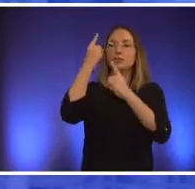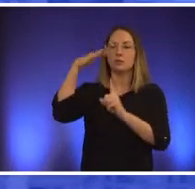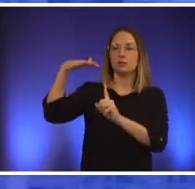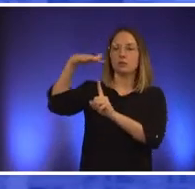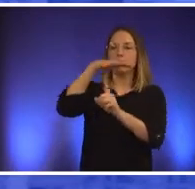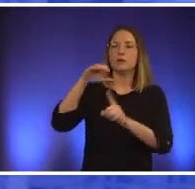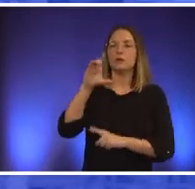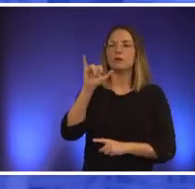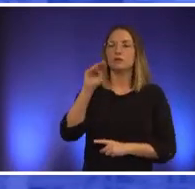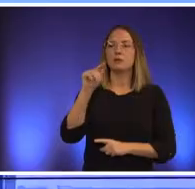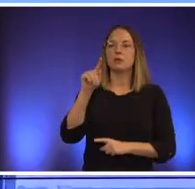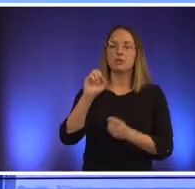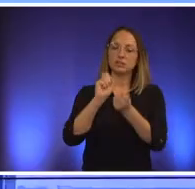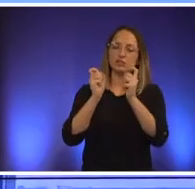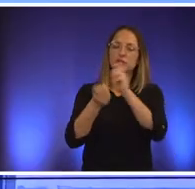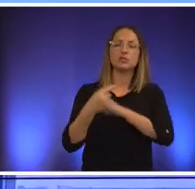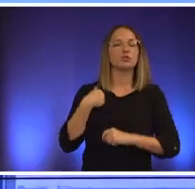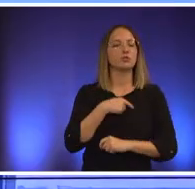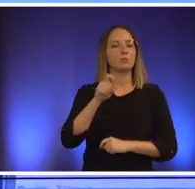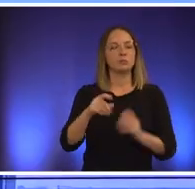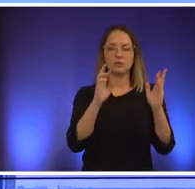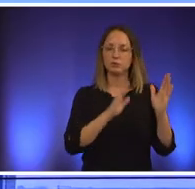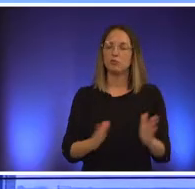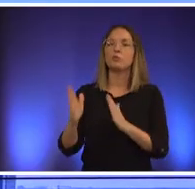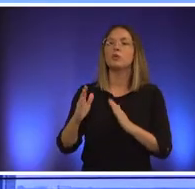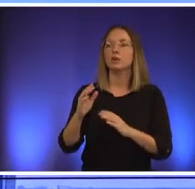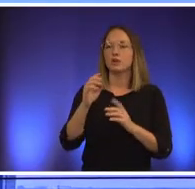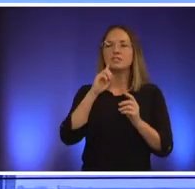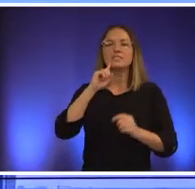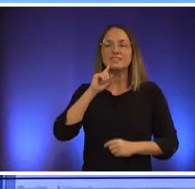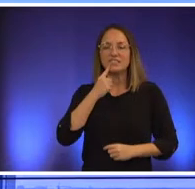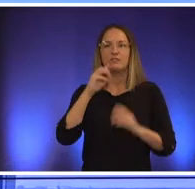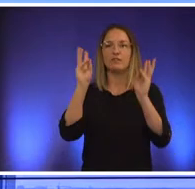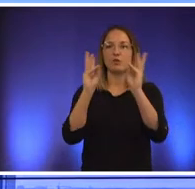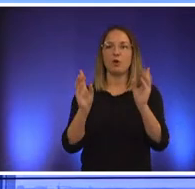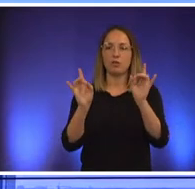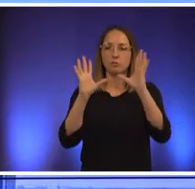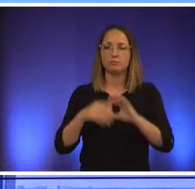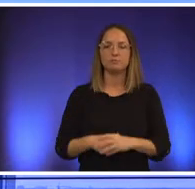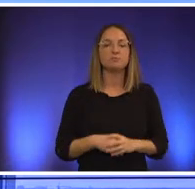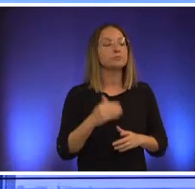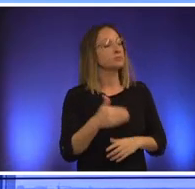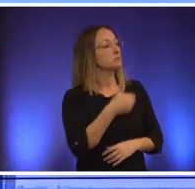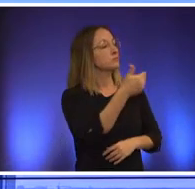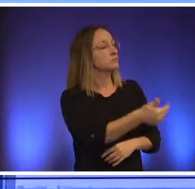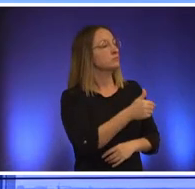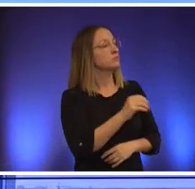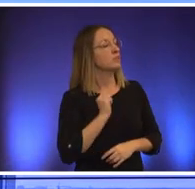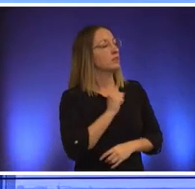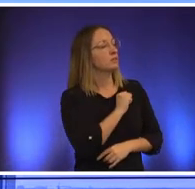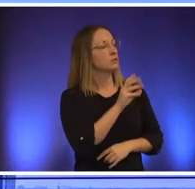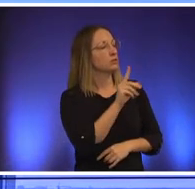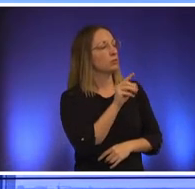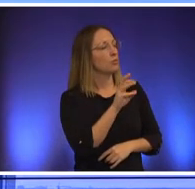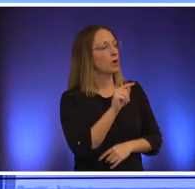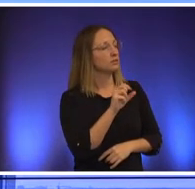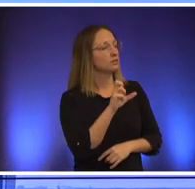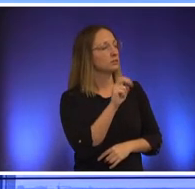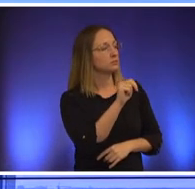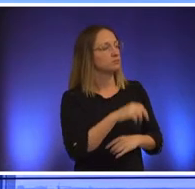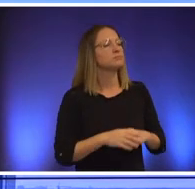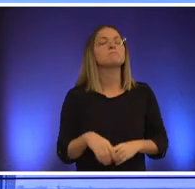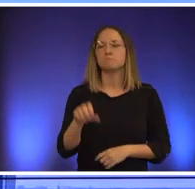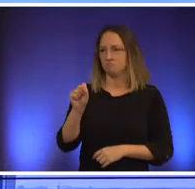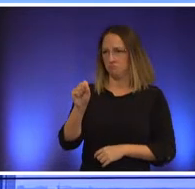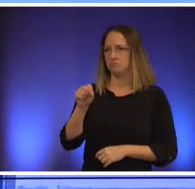severe weather events senator watson i do favor that protection and what the folks ought to expect